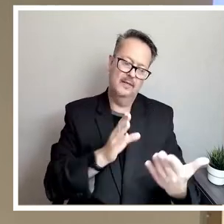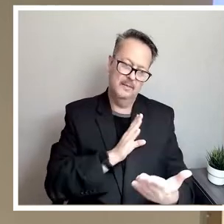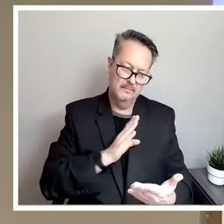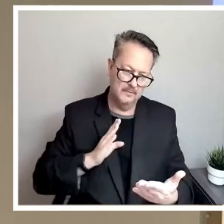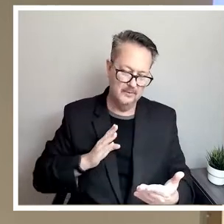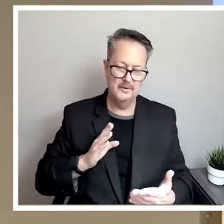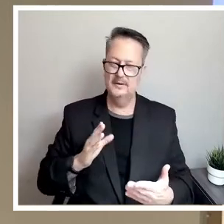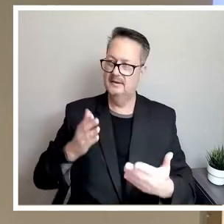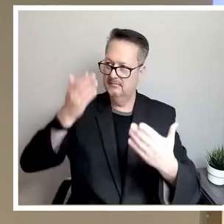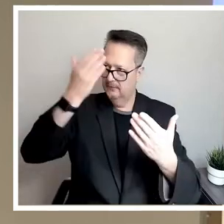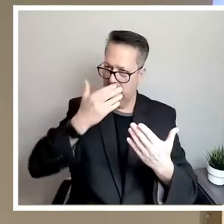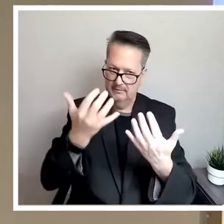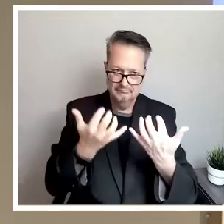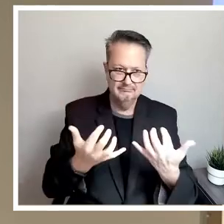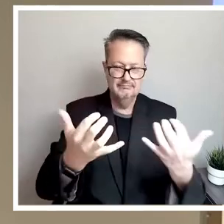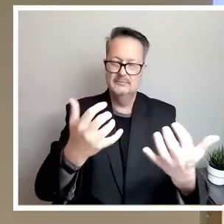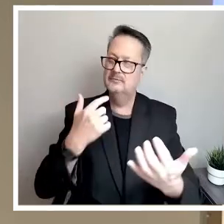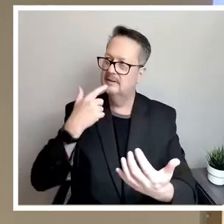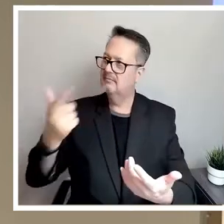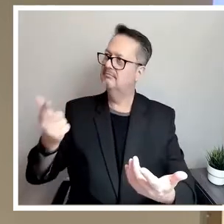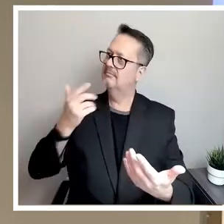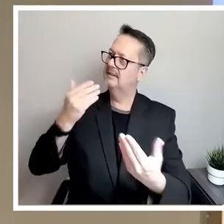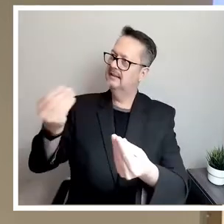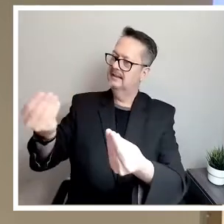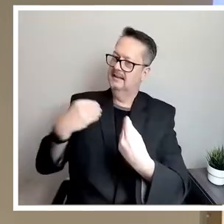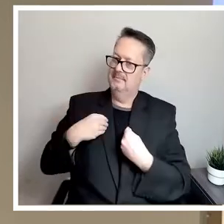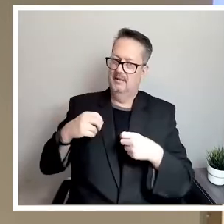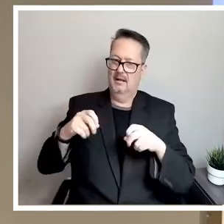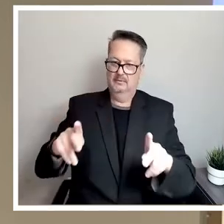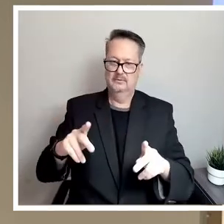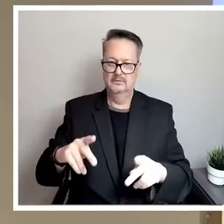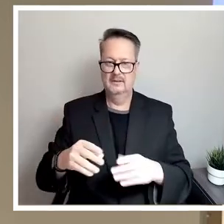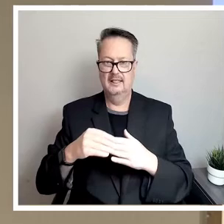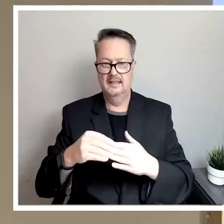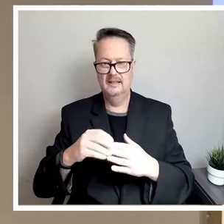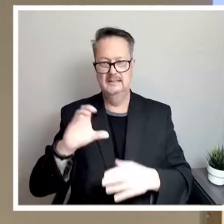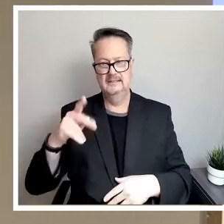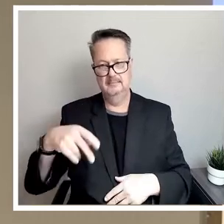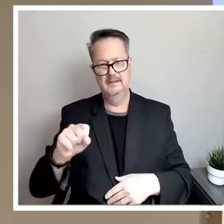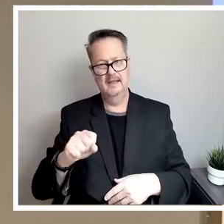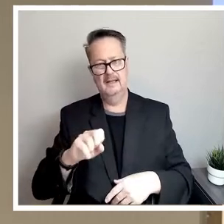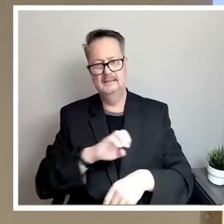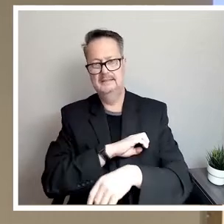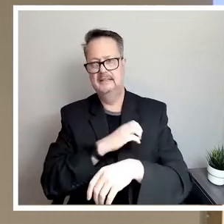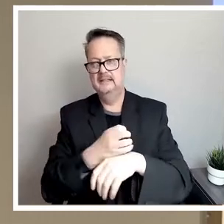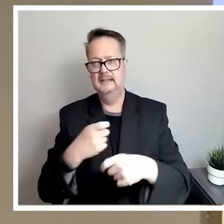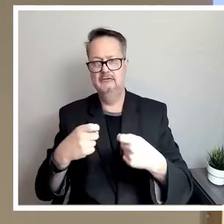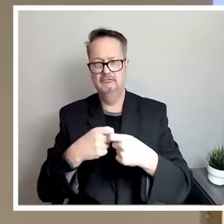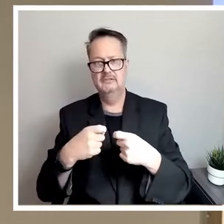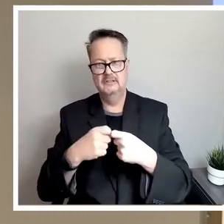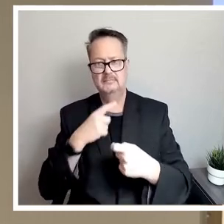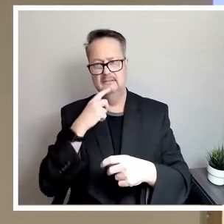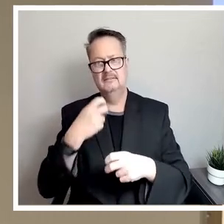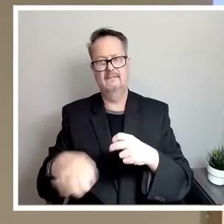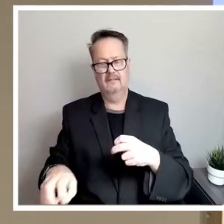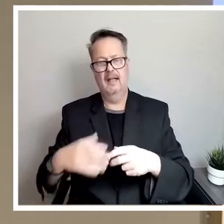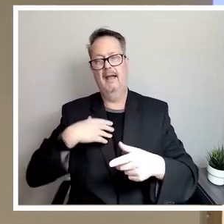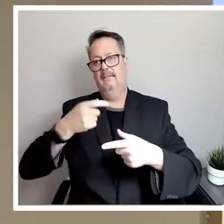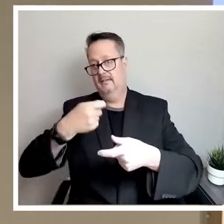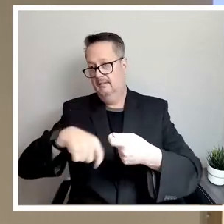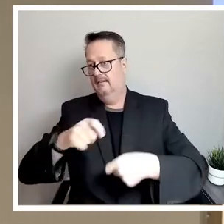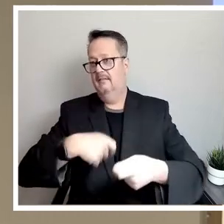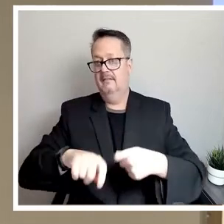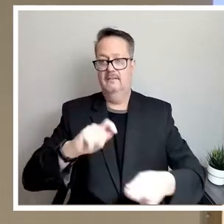opportunity to lead. CPS Energy has been a difficult couple of years for us. And, you know, we've had some turnover and some transition.